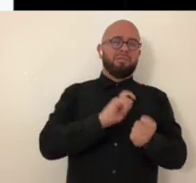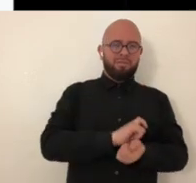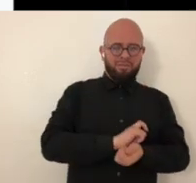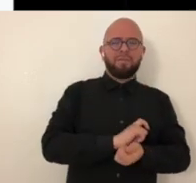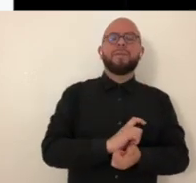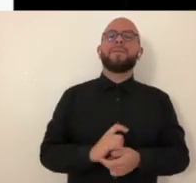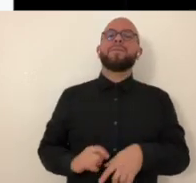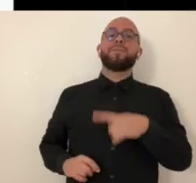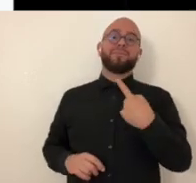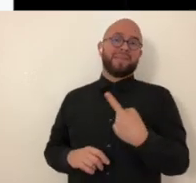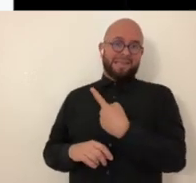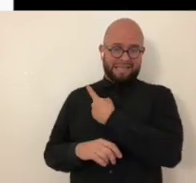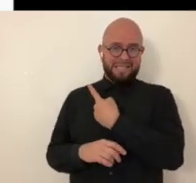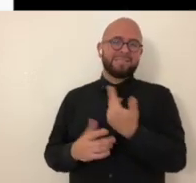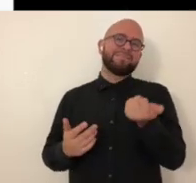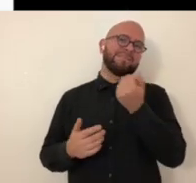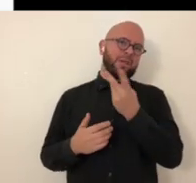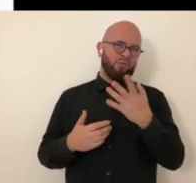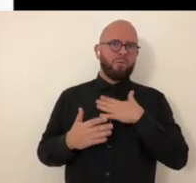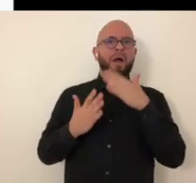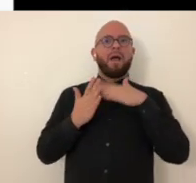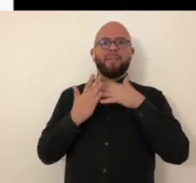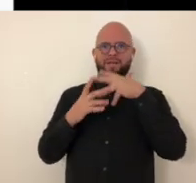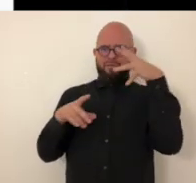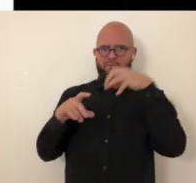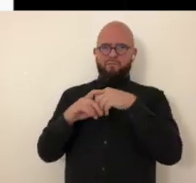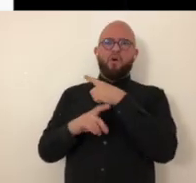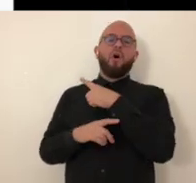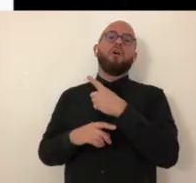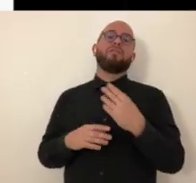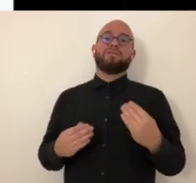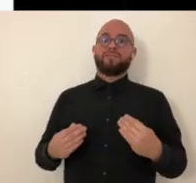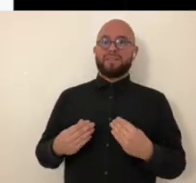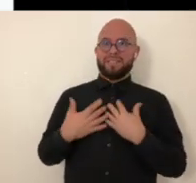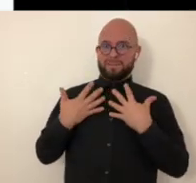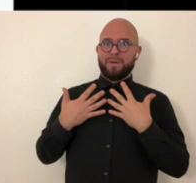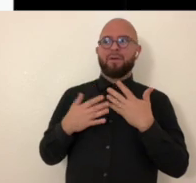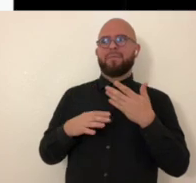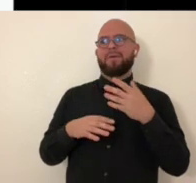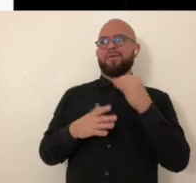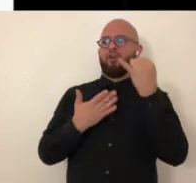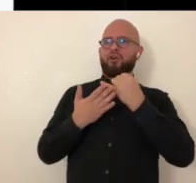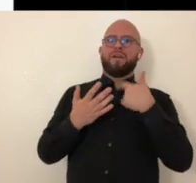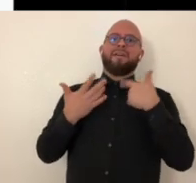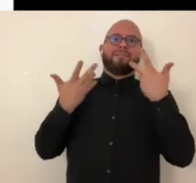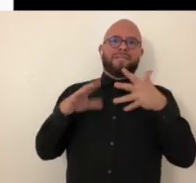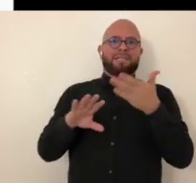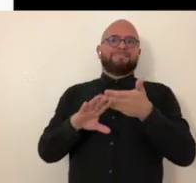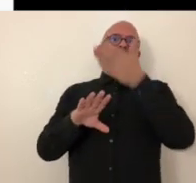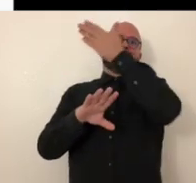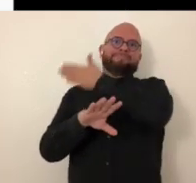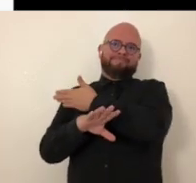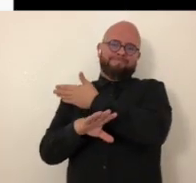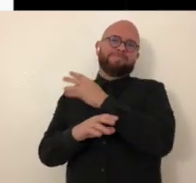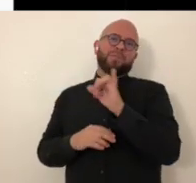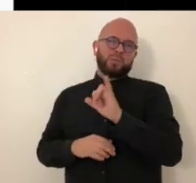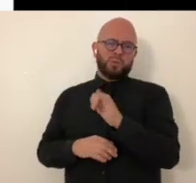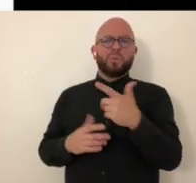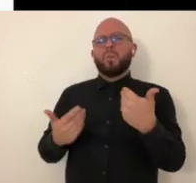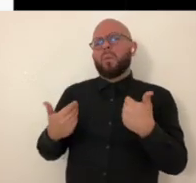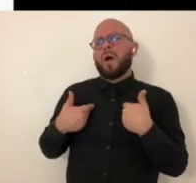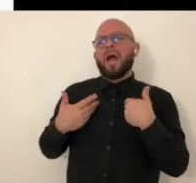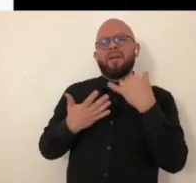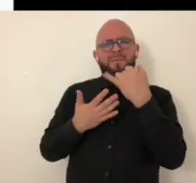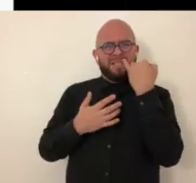evolve my style that way going back and forth um this piece um combined several paintings of mine and was inspired